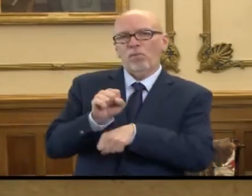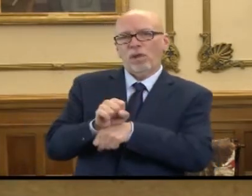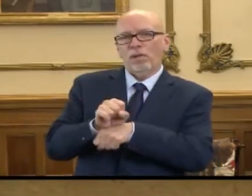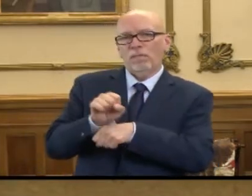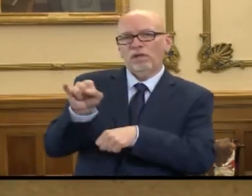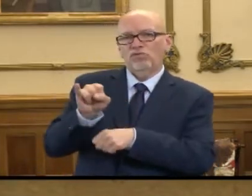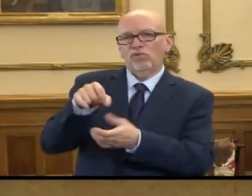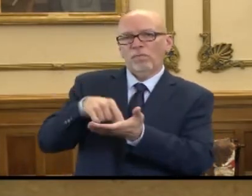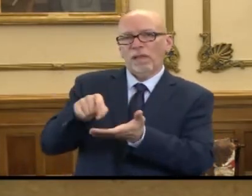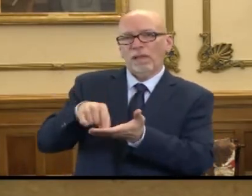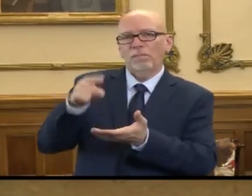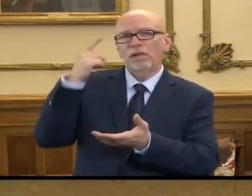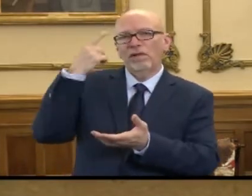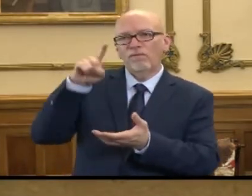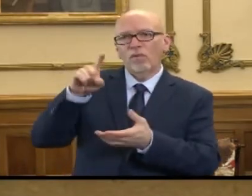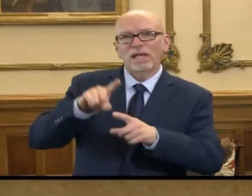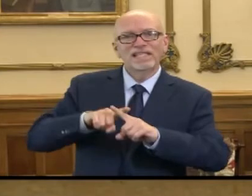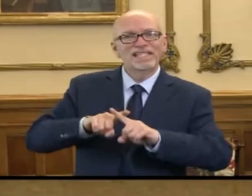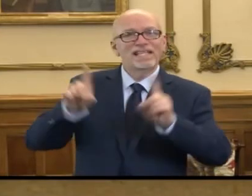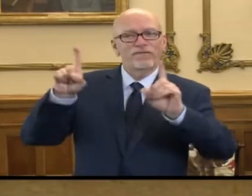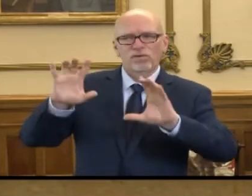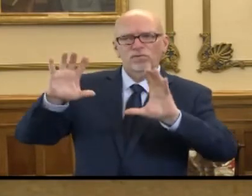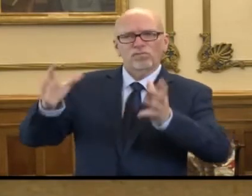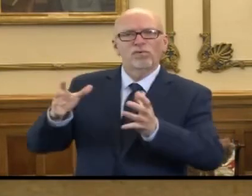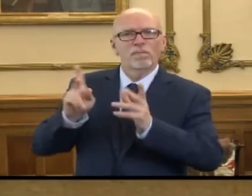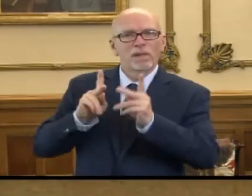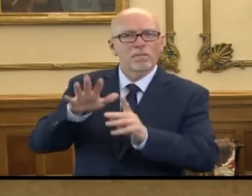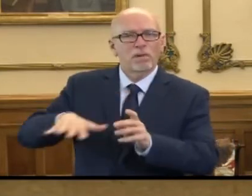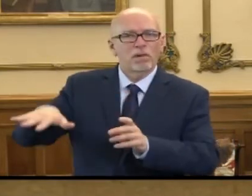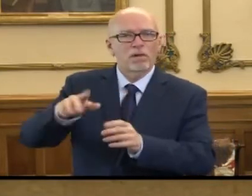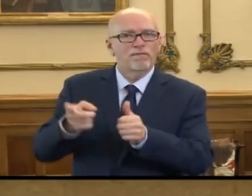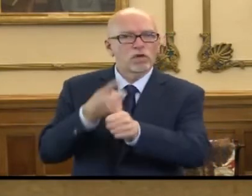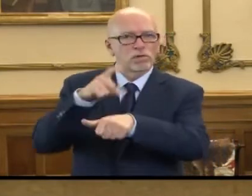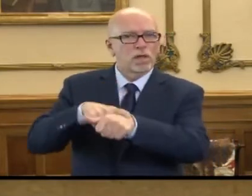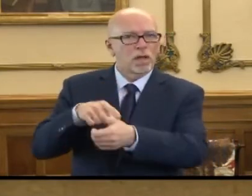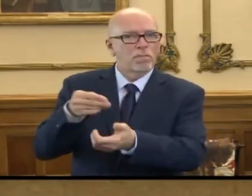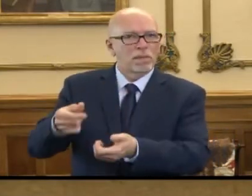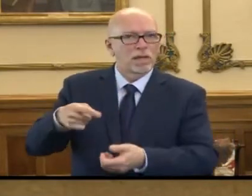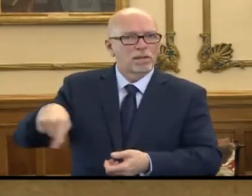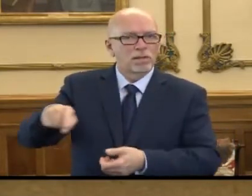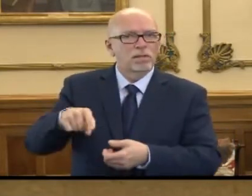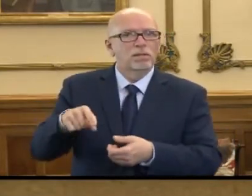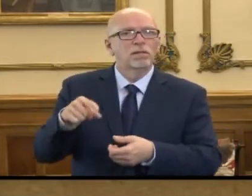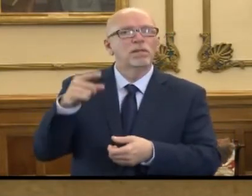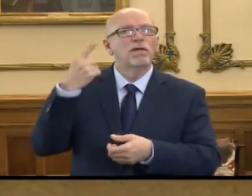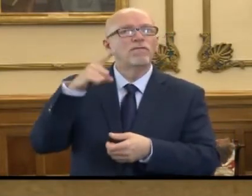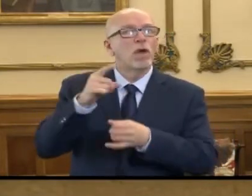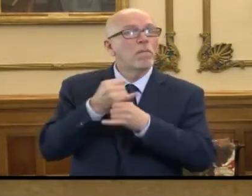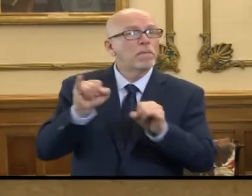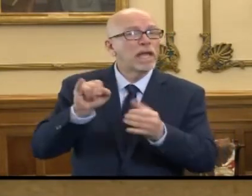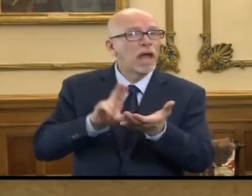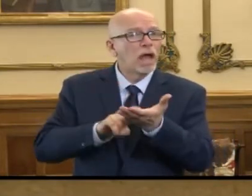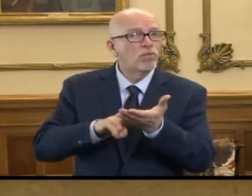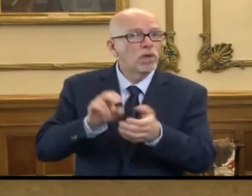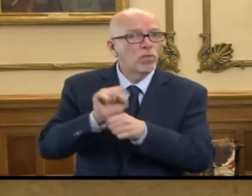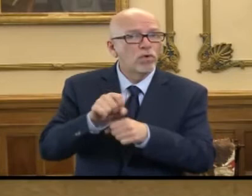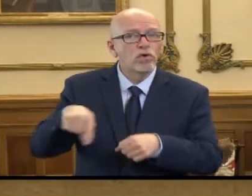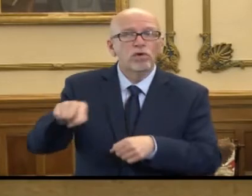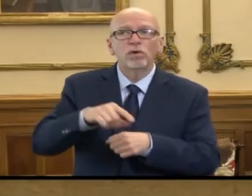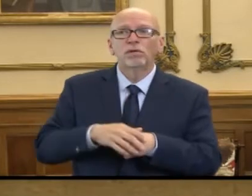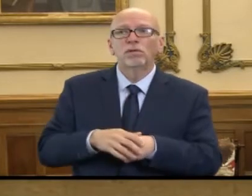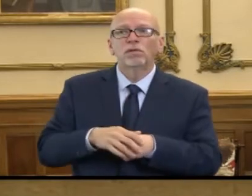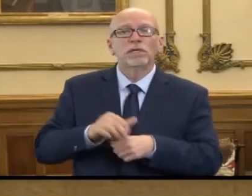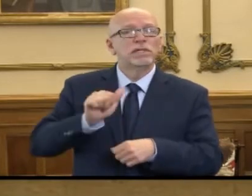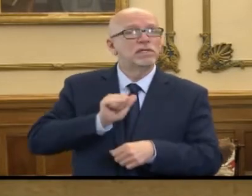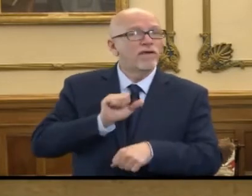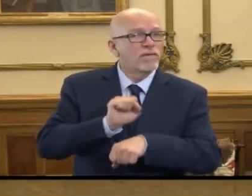for an entirely new class of workers, for the independent contractors, for those who are